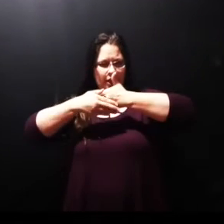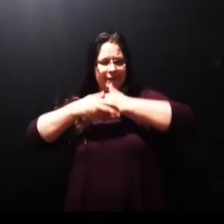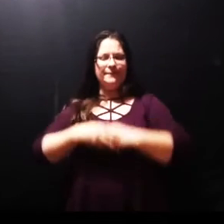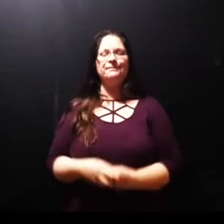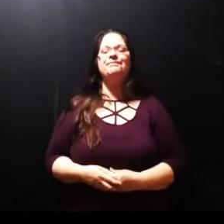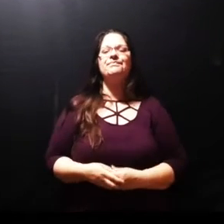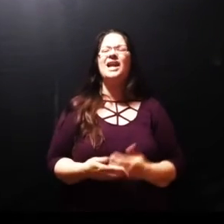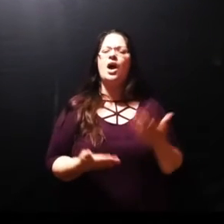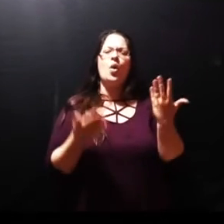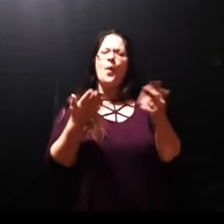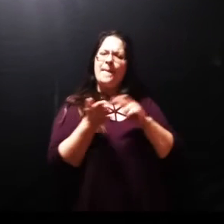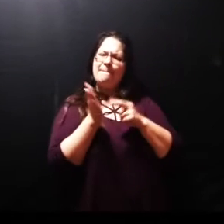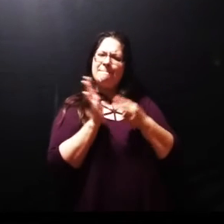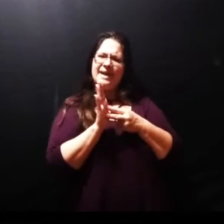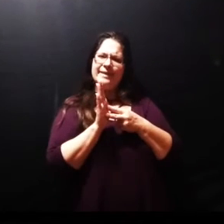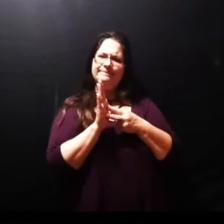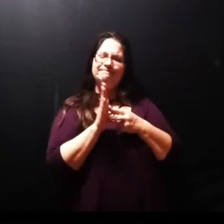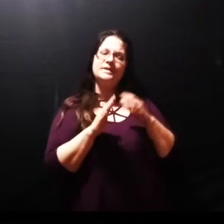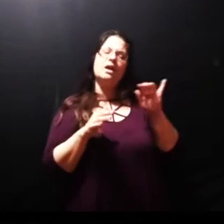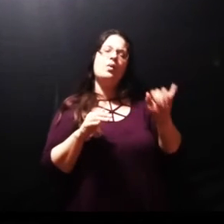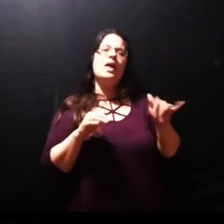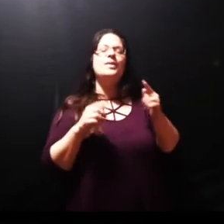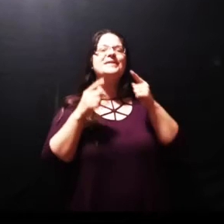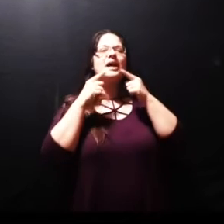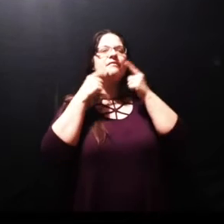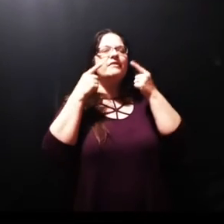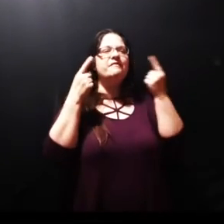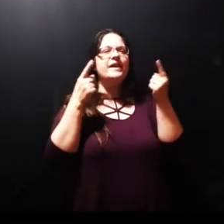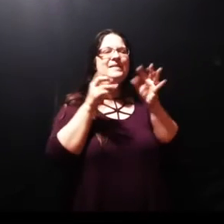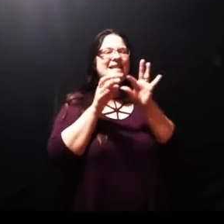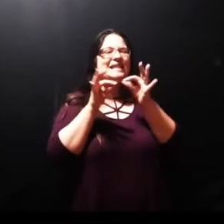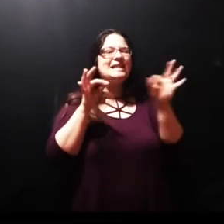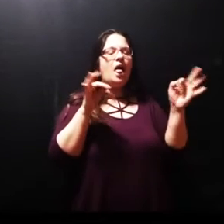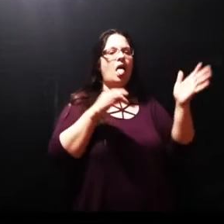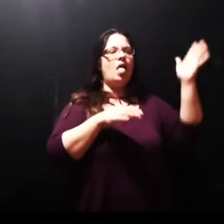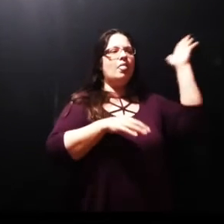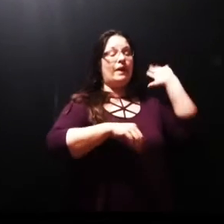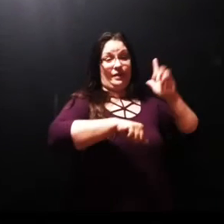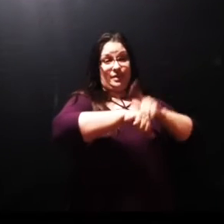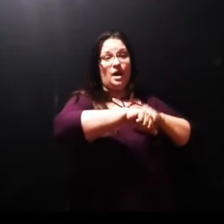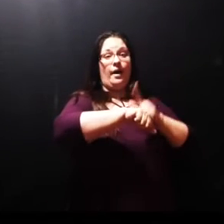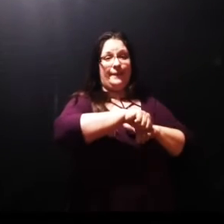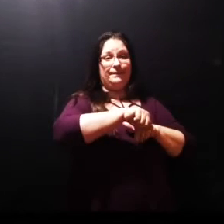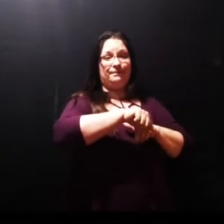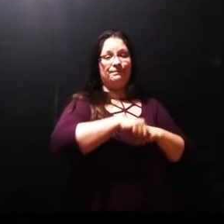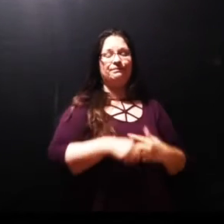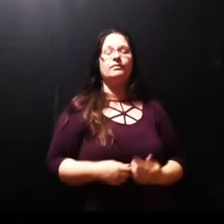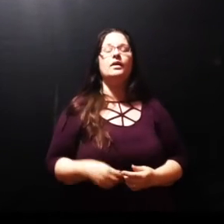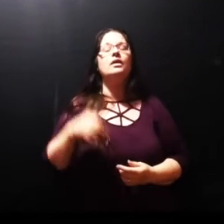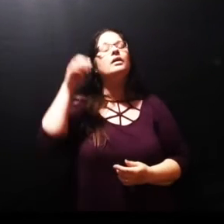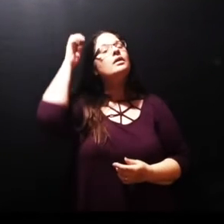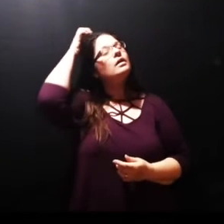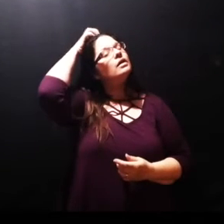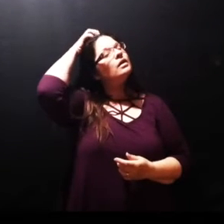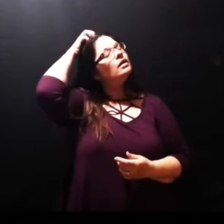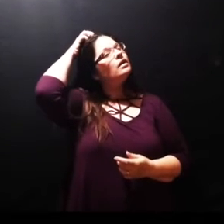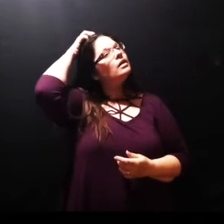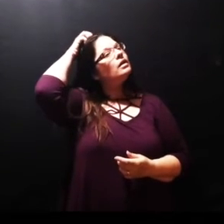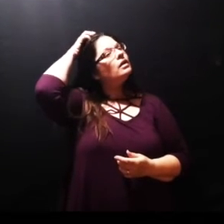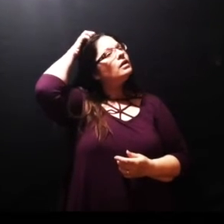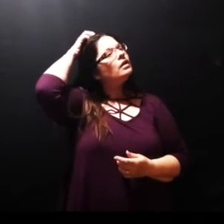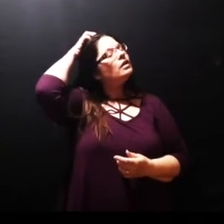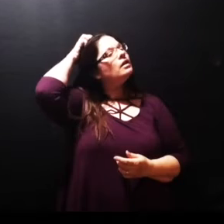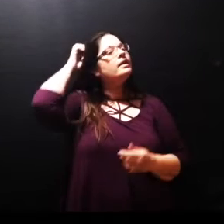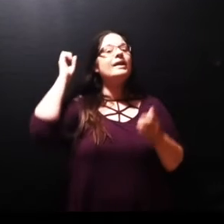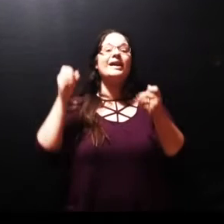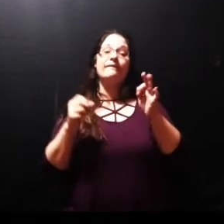basically they meant most people do their work in the daytime if they're working on the farm or they have a little shop of course you know lighting was almost